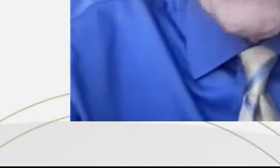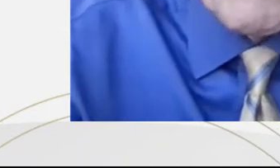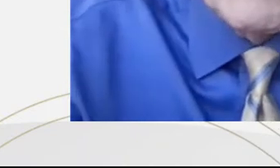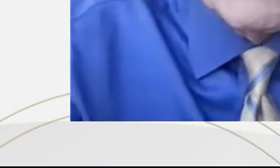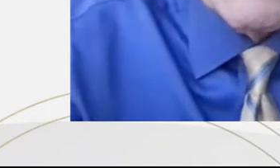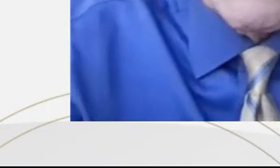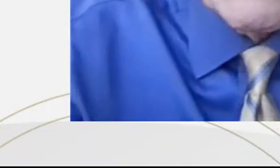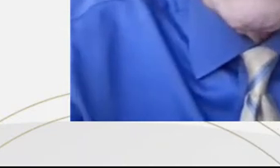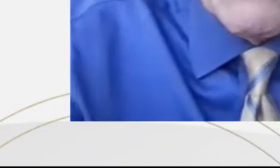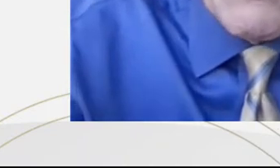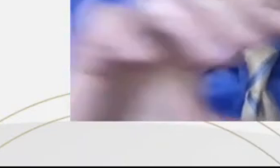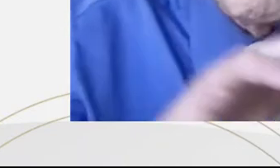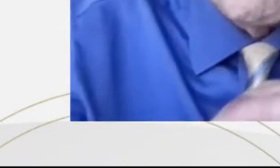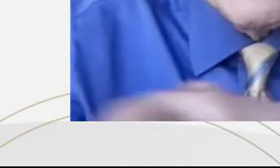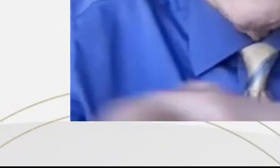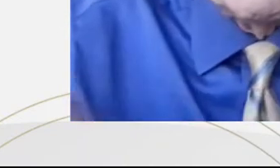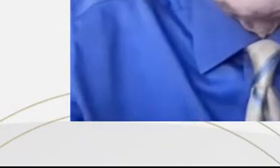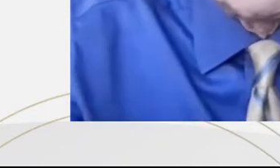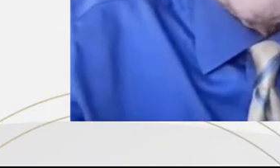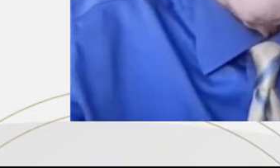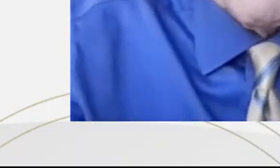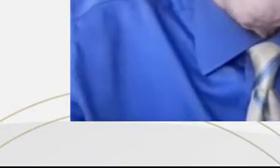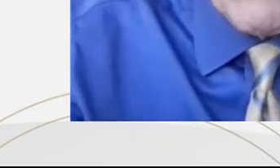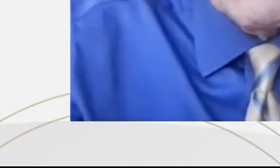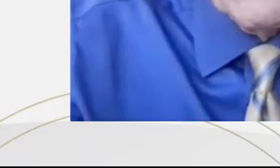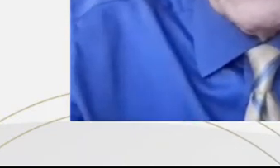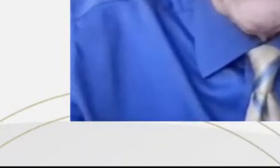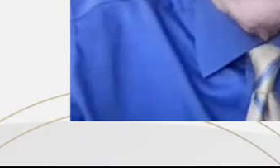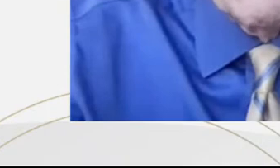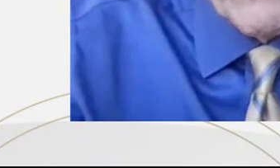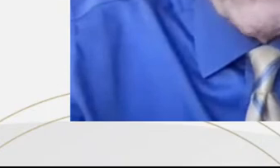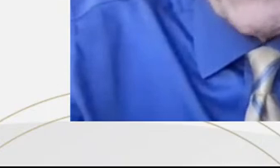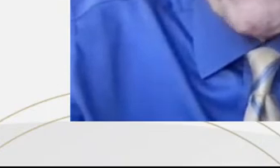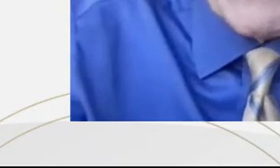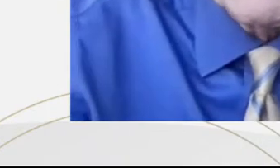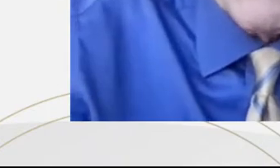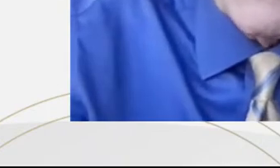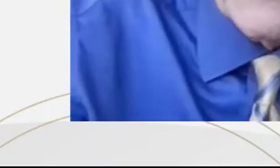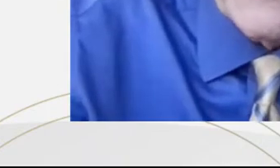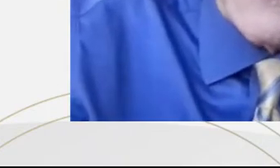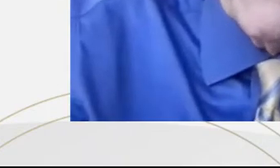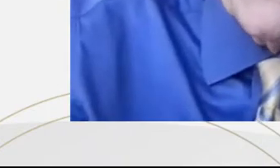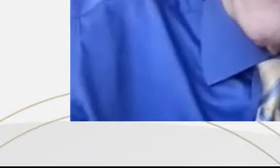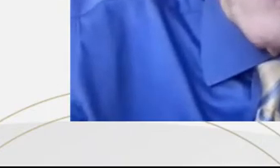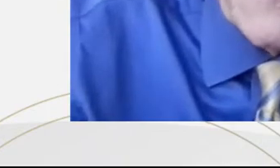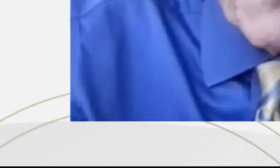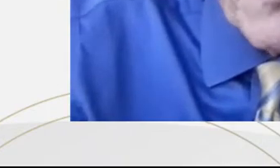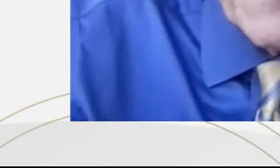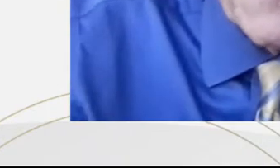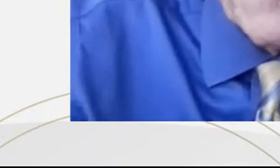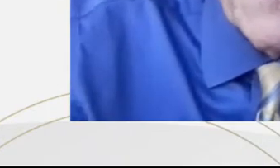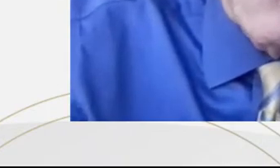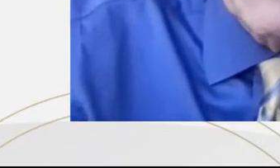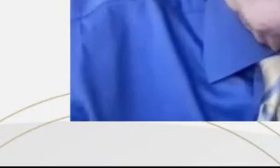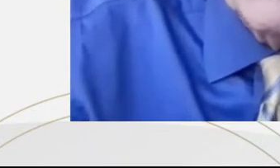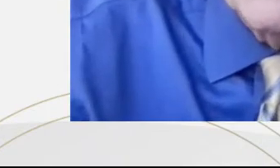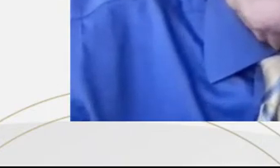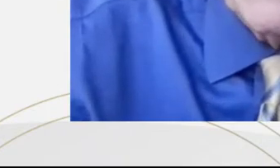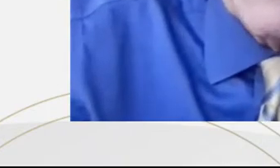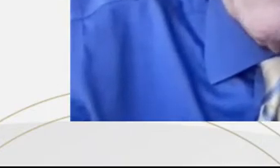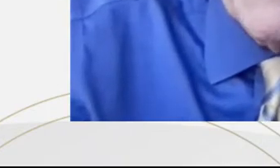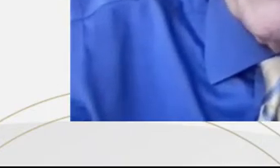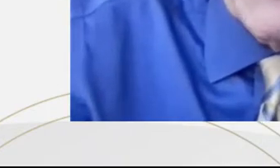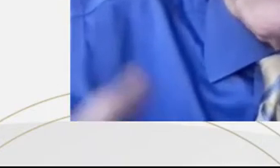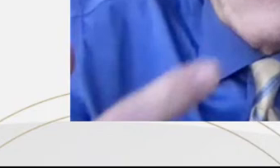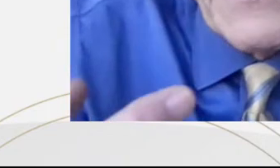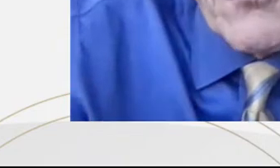after plea sentence are greatly different. The greater the difference, the more the pressure there is, even on innocent persons, to plead